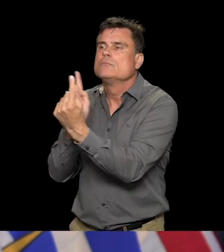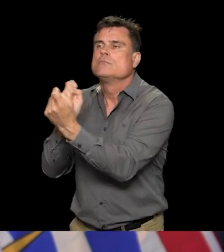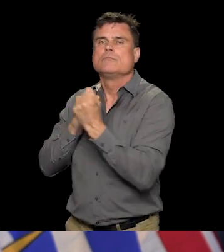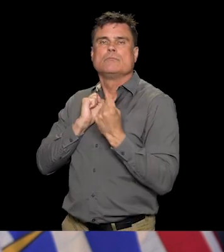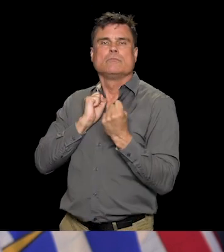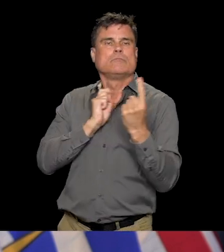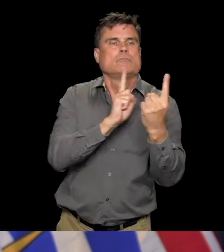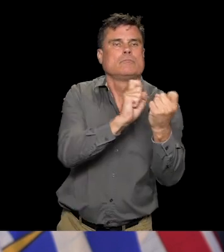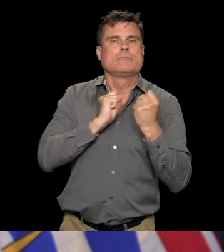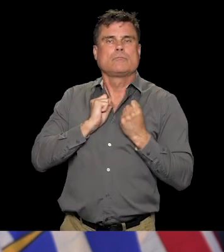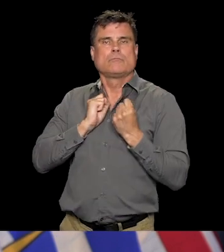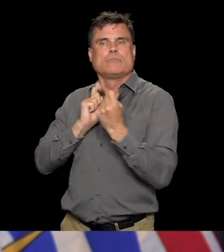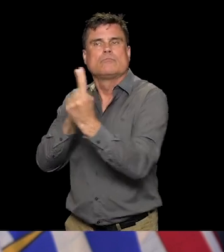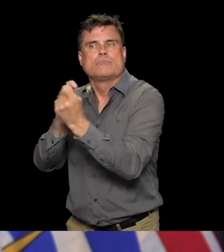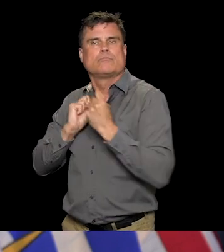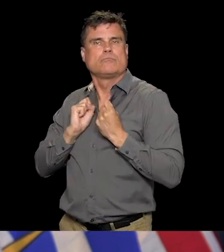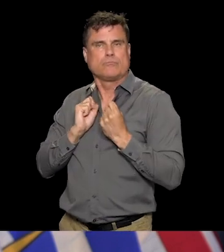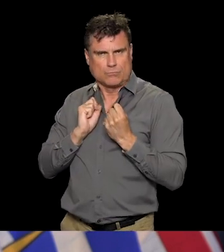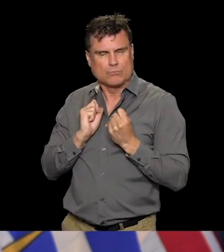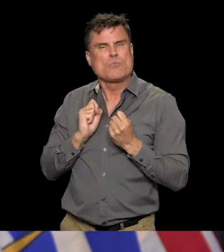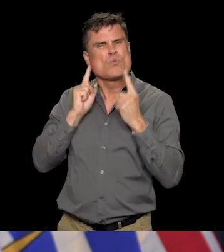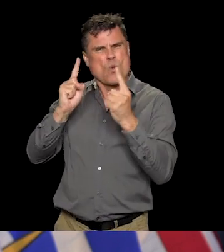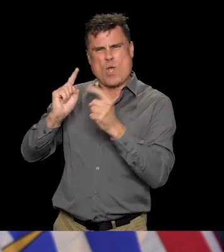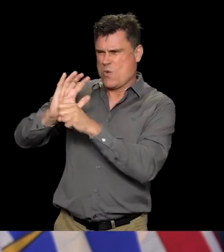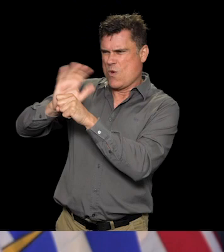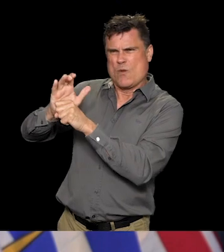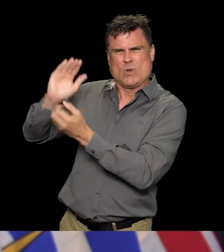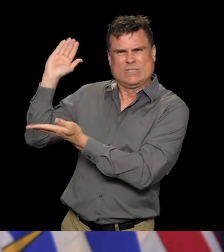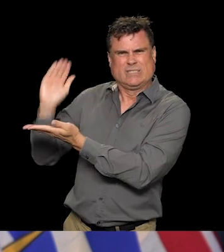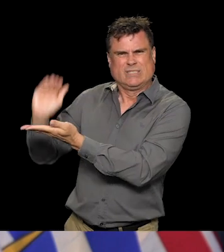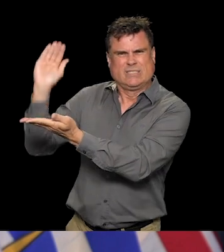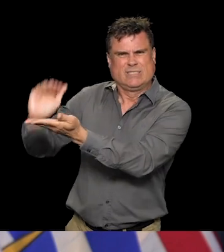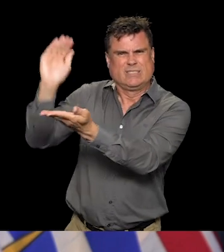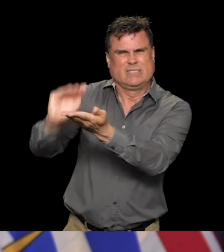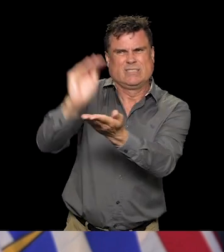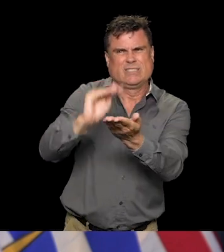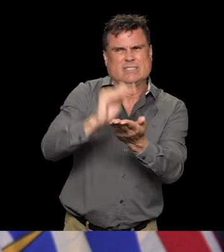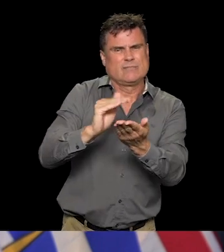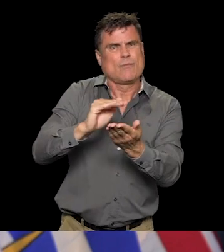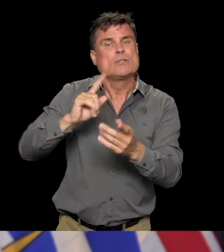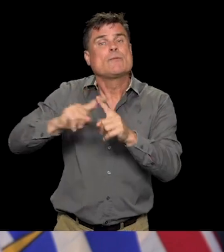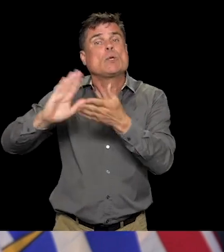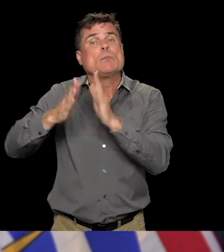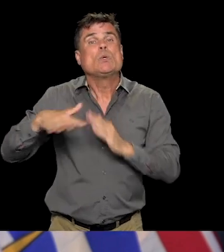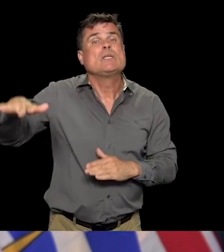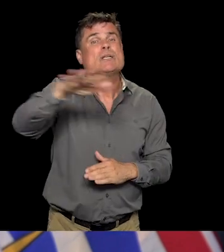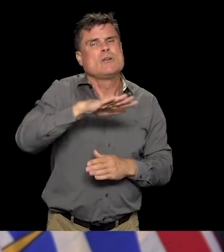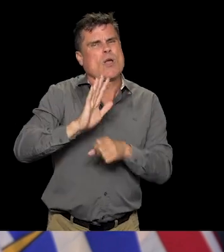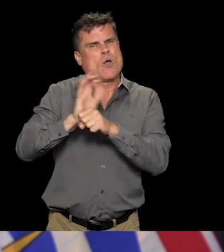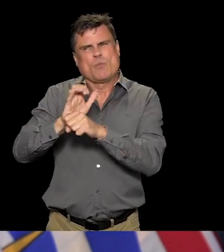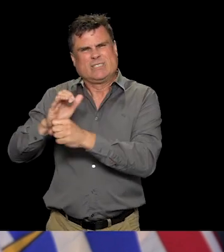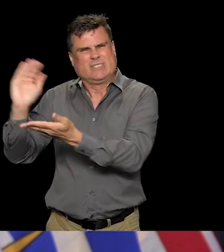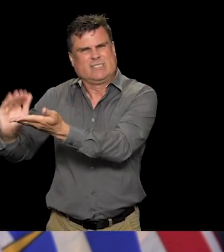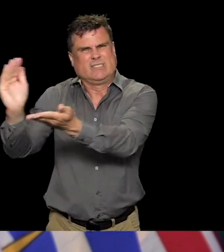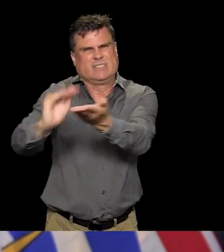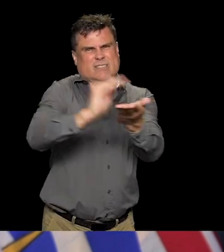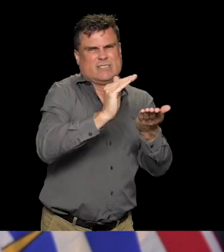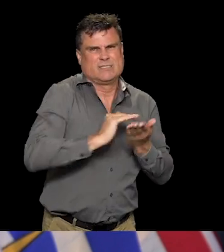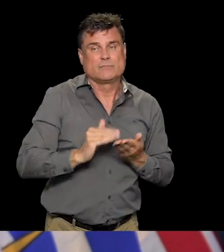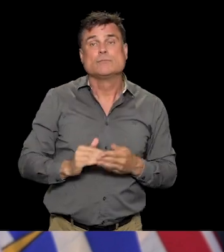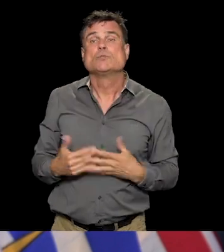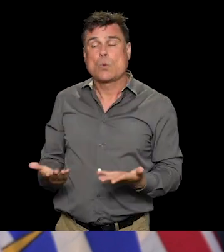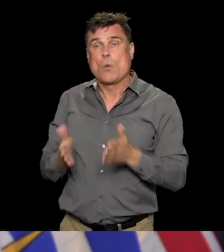community. We need to manage those clusters and outbreaks with rapid contact tracing, with making sure that we in public health have the